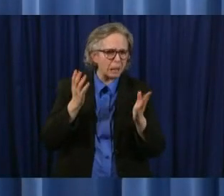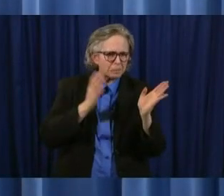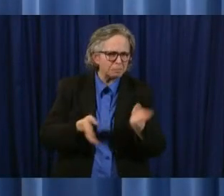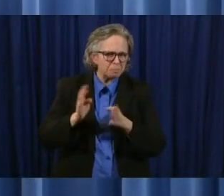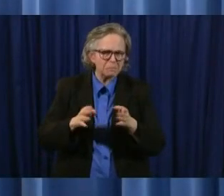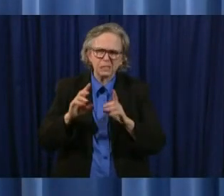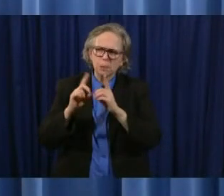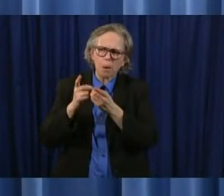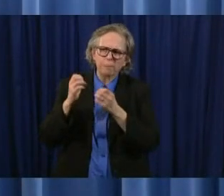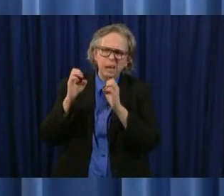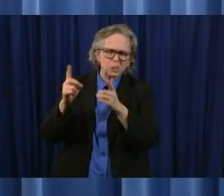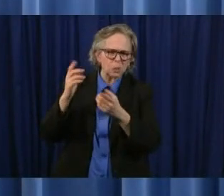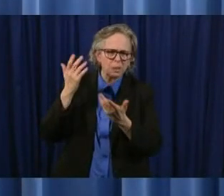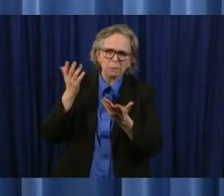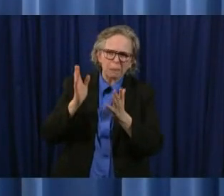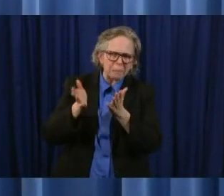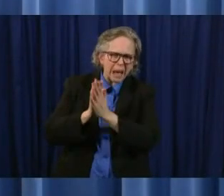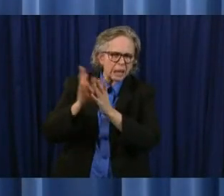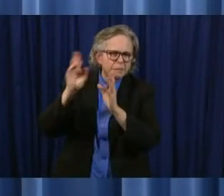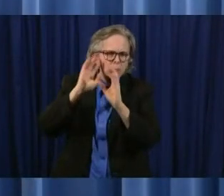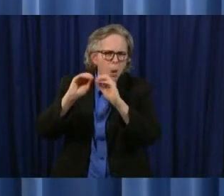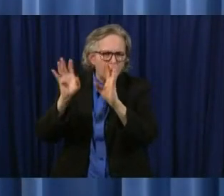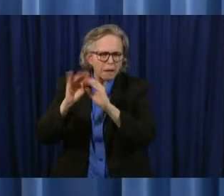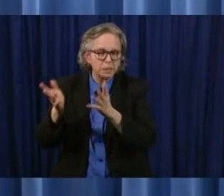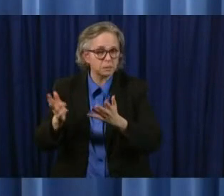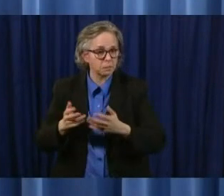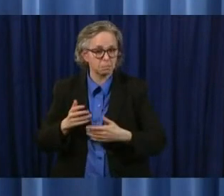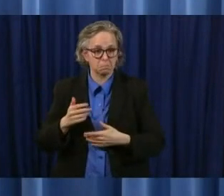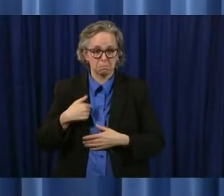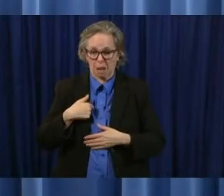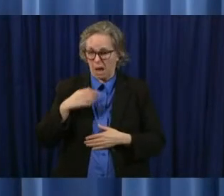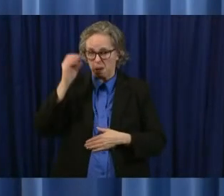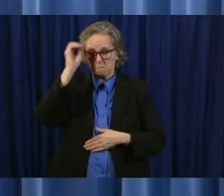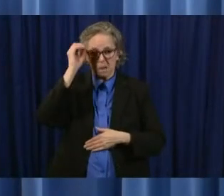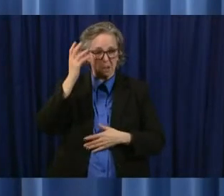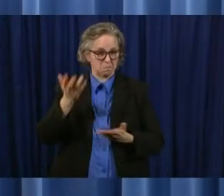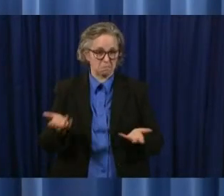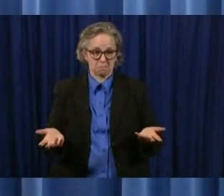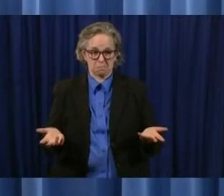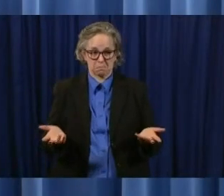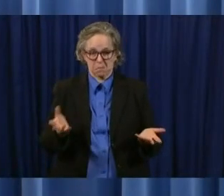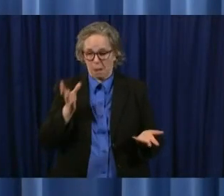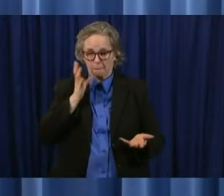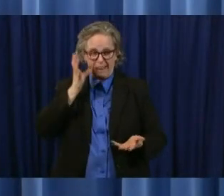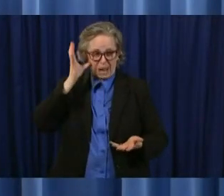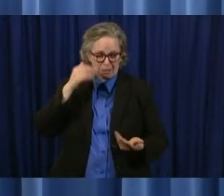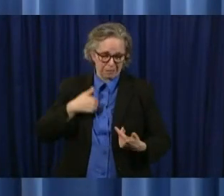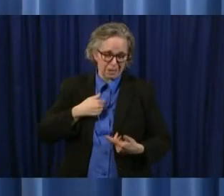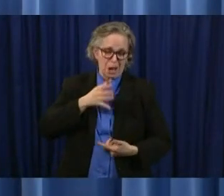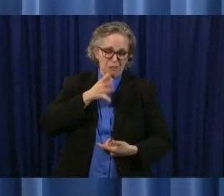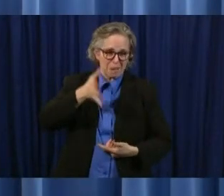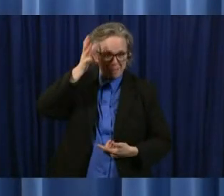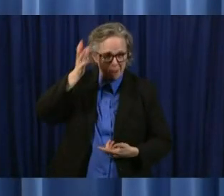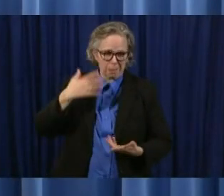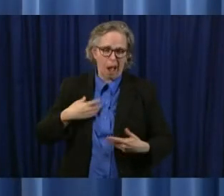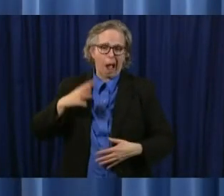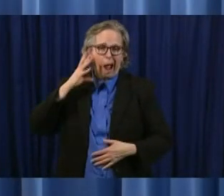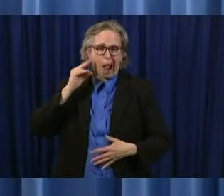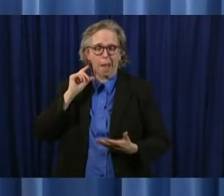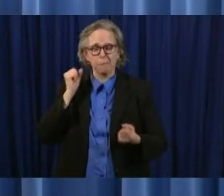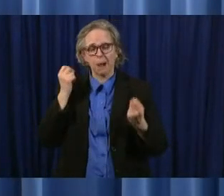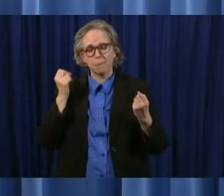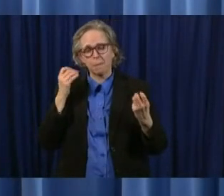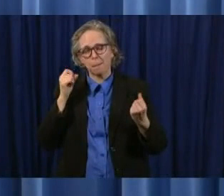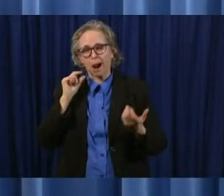of education but it just seems to me uh as a parent and grandparent who's been through a lot of graduations uh and i know how